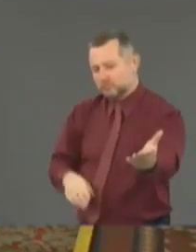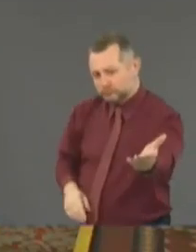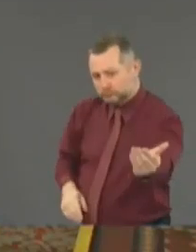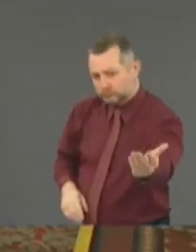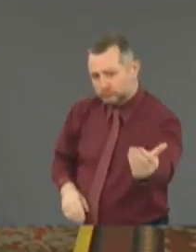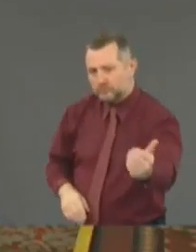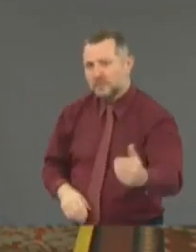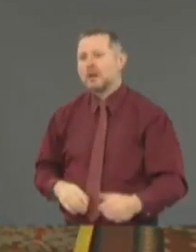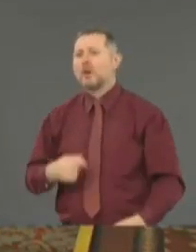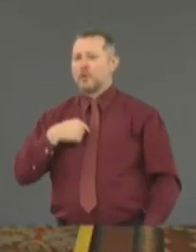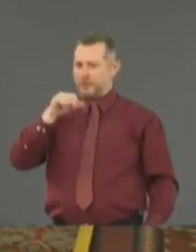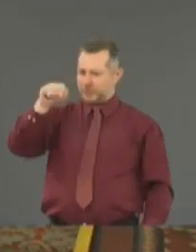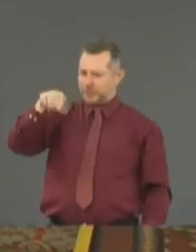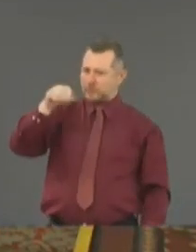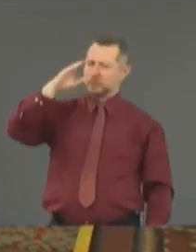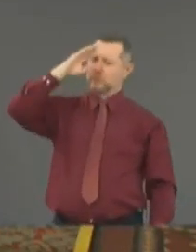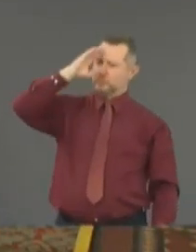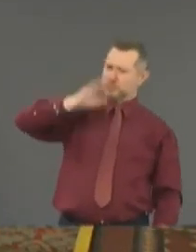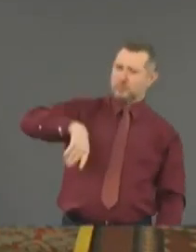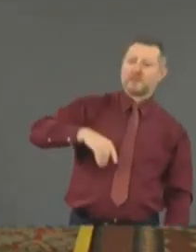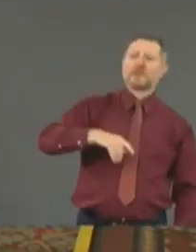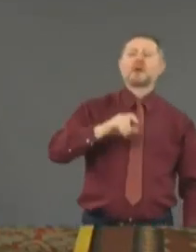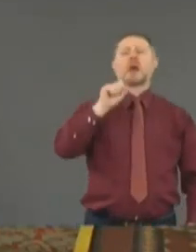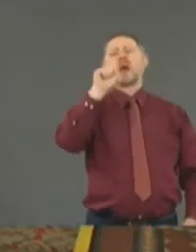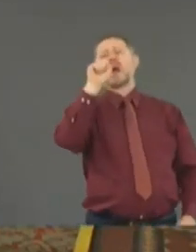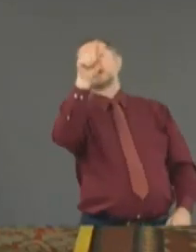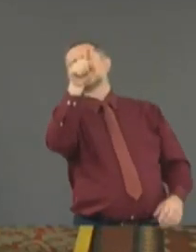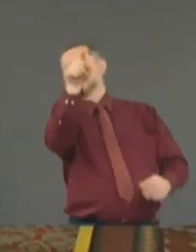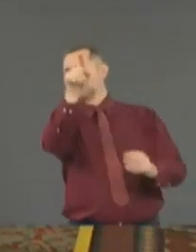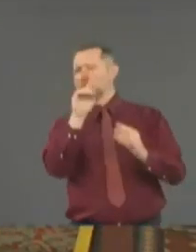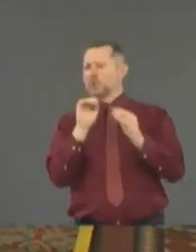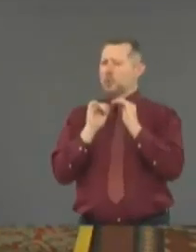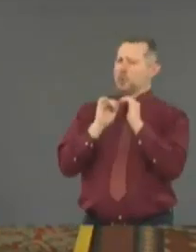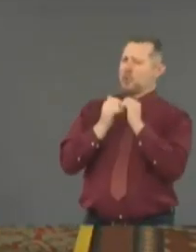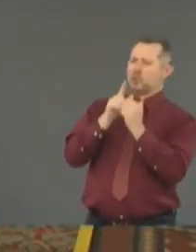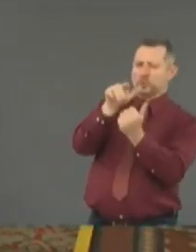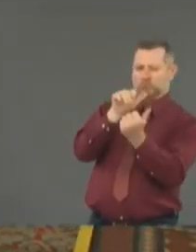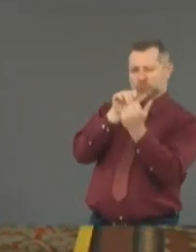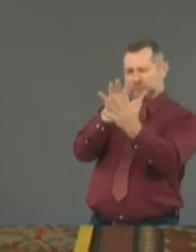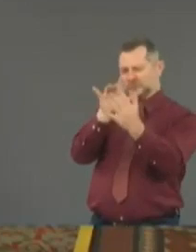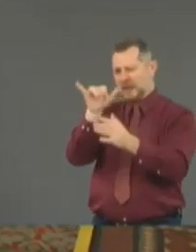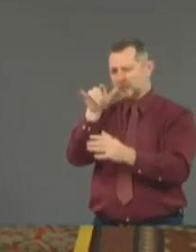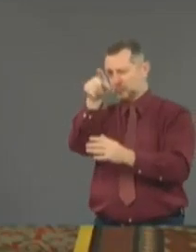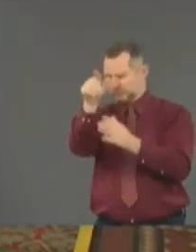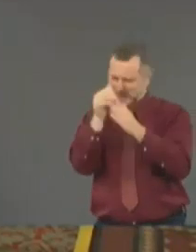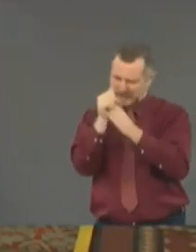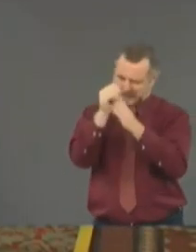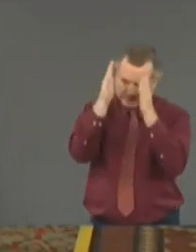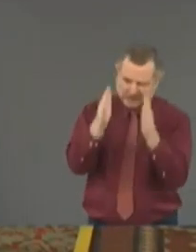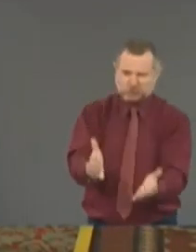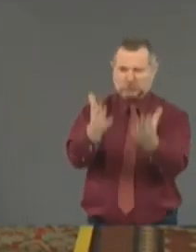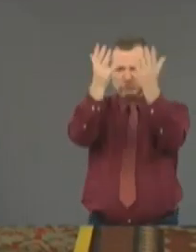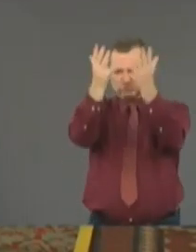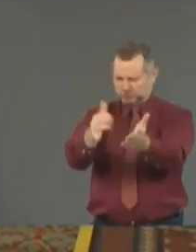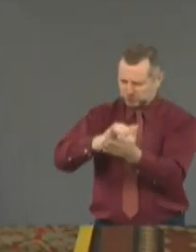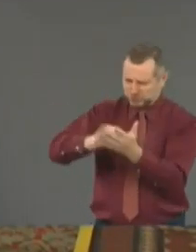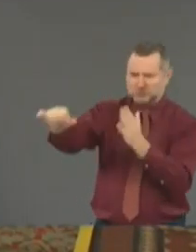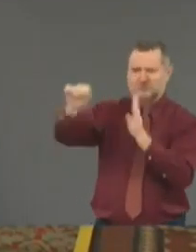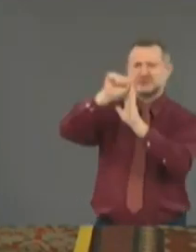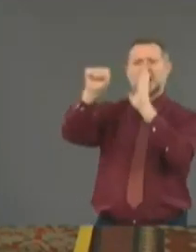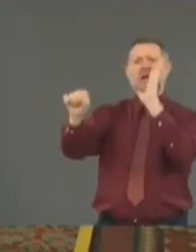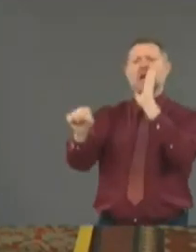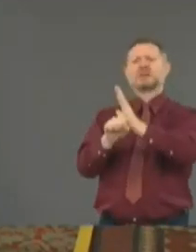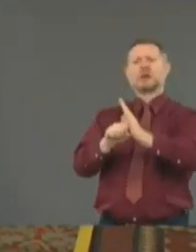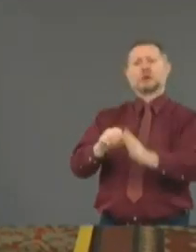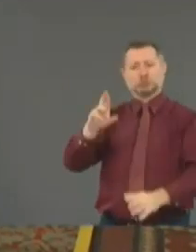Just want to follow up on that. How do you address that as a leader and as a state, this issue of racism that you're seeing now as